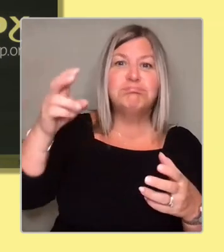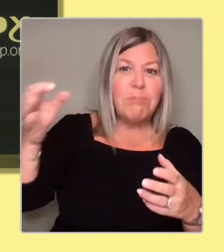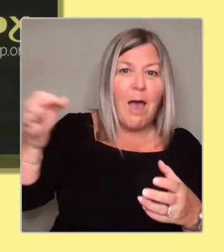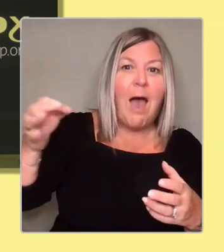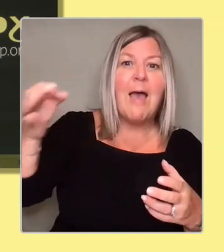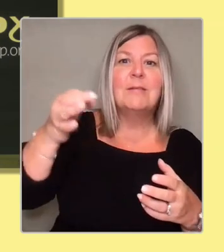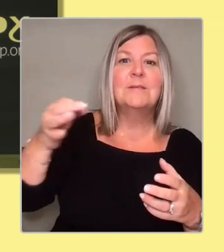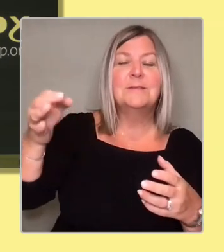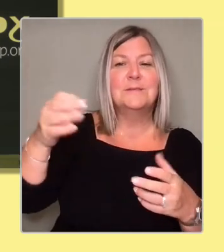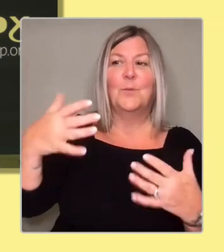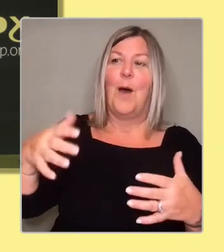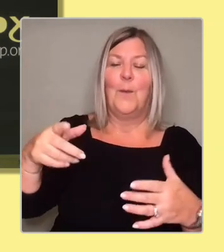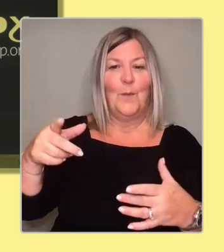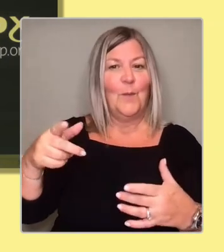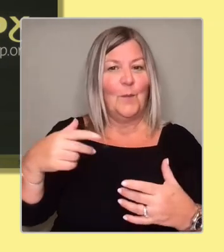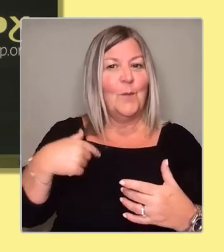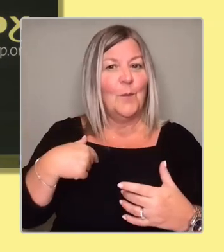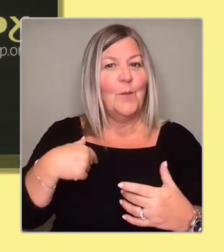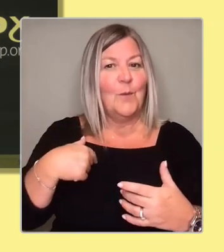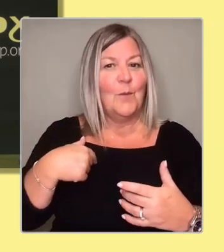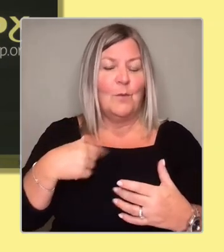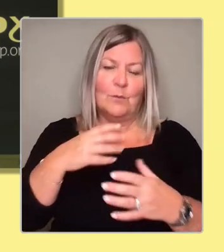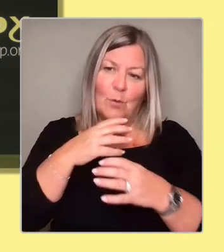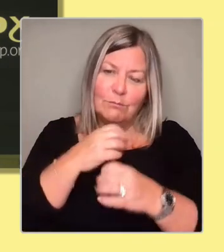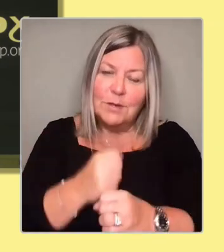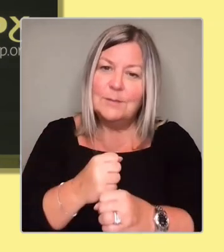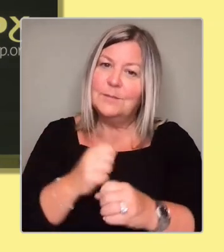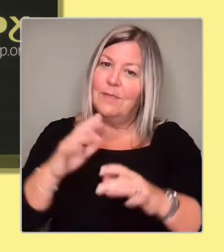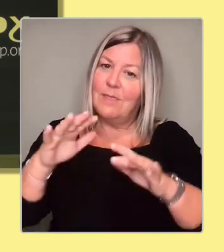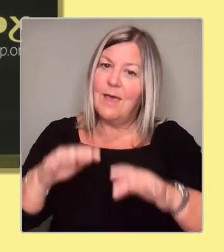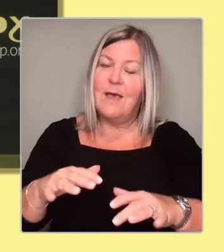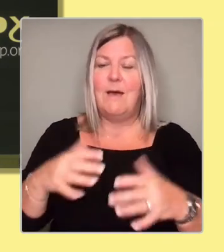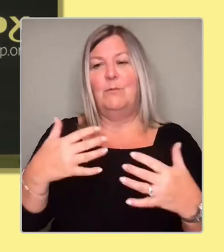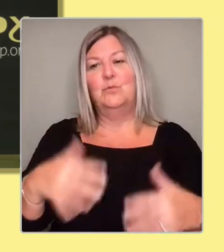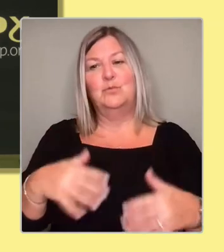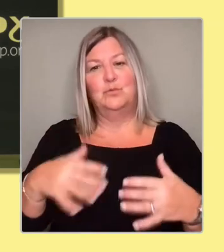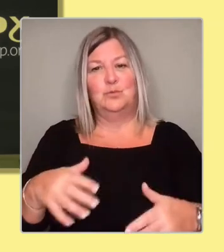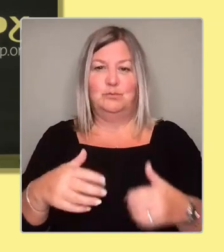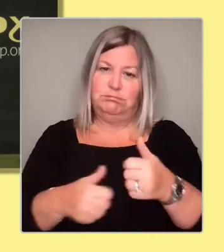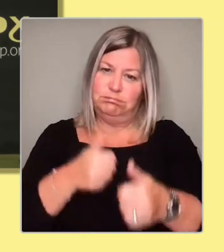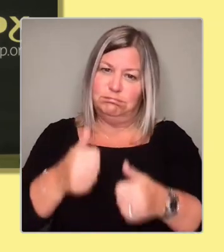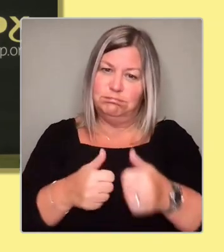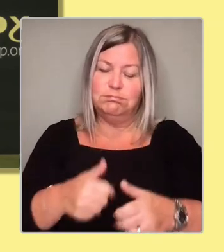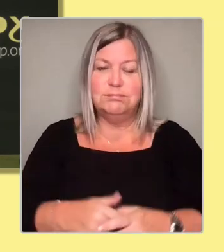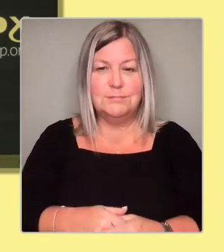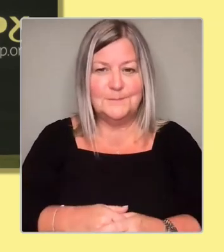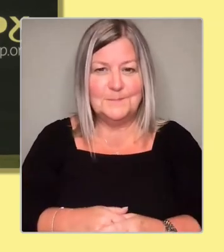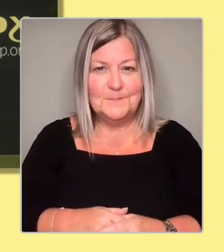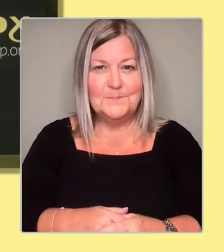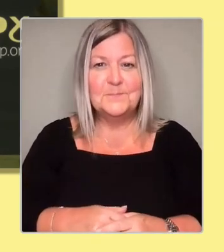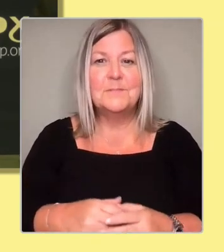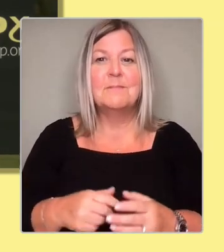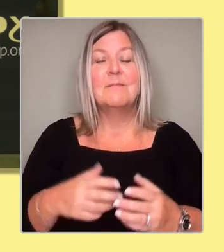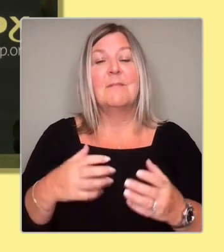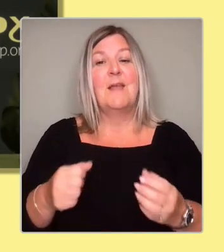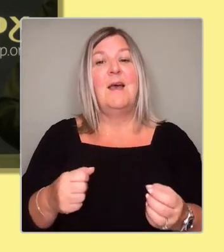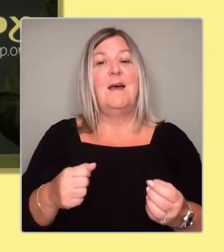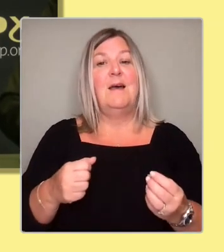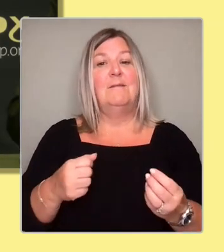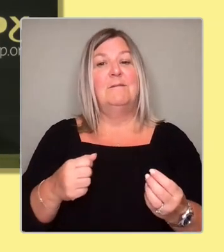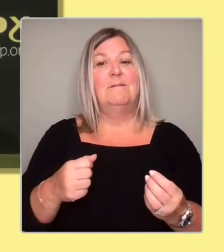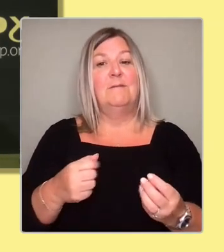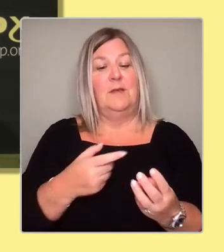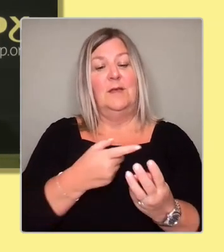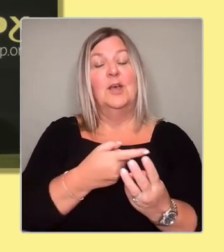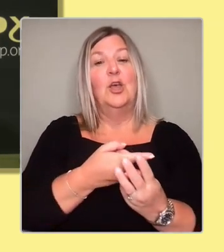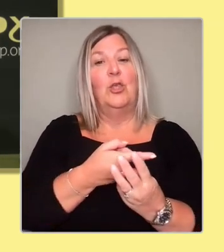And the commitment and the dedication is second to none. I have three unpaid advisors in my